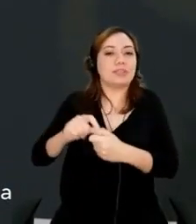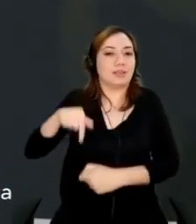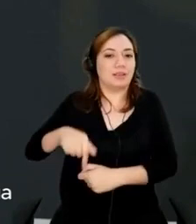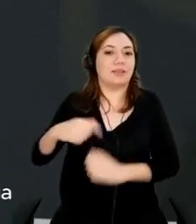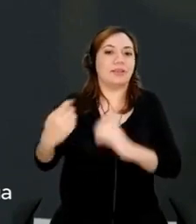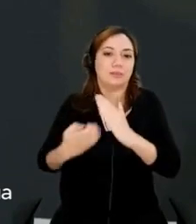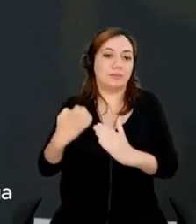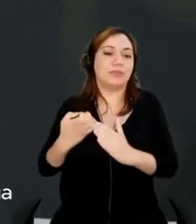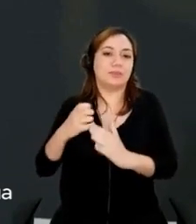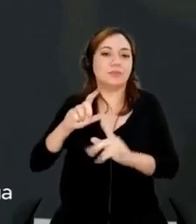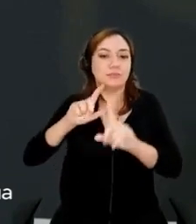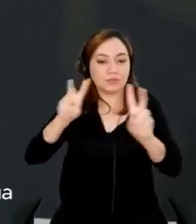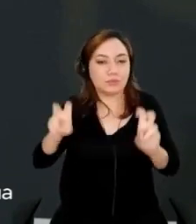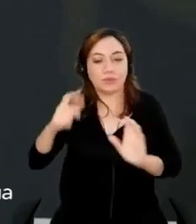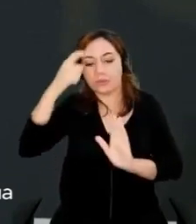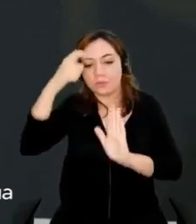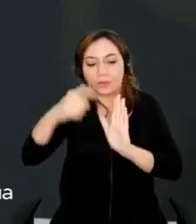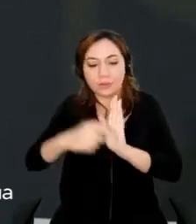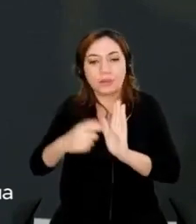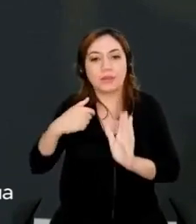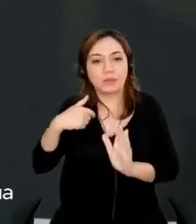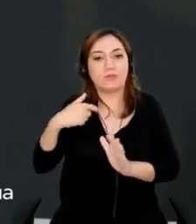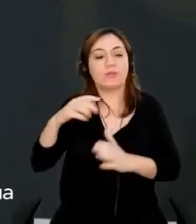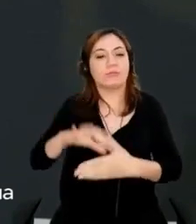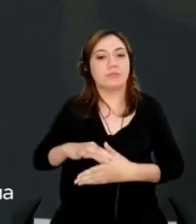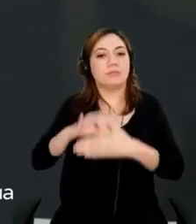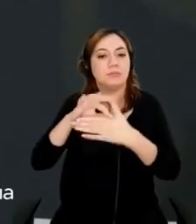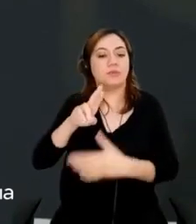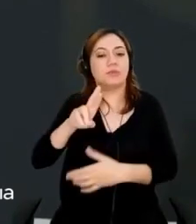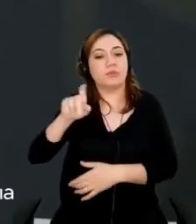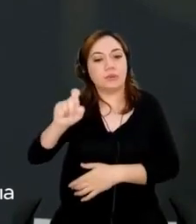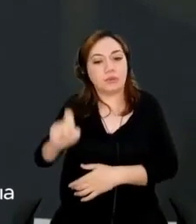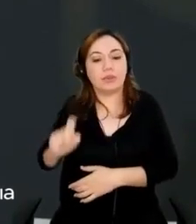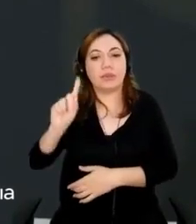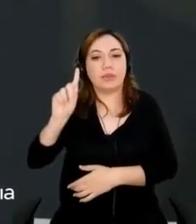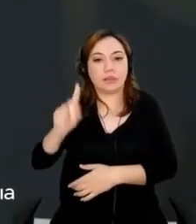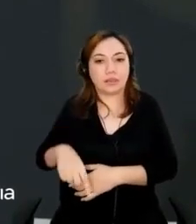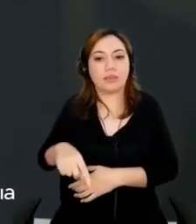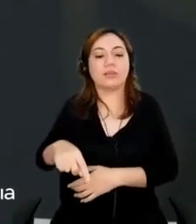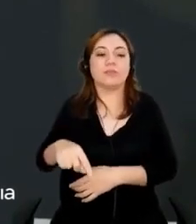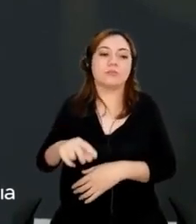leading the UX for an in-vehicle AI experiment.